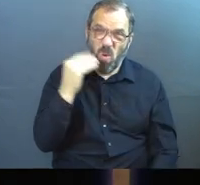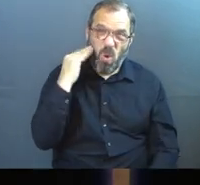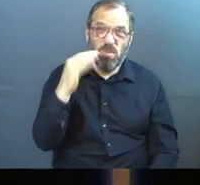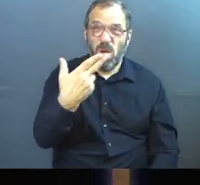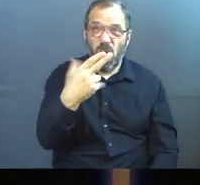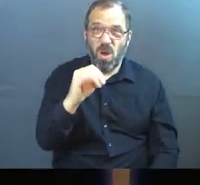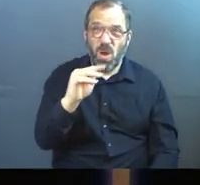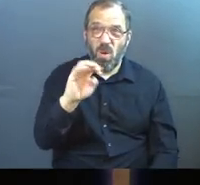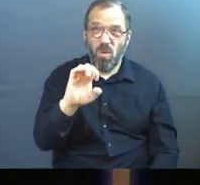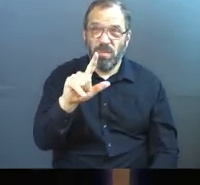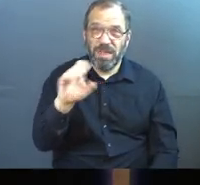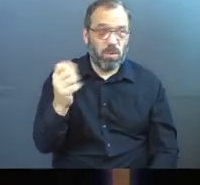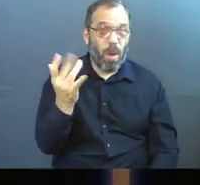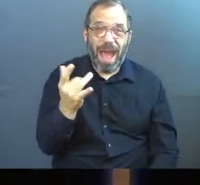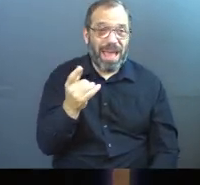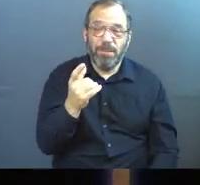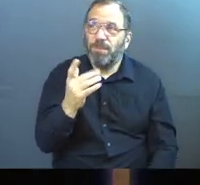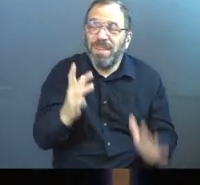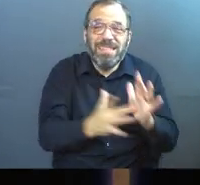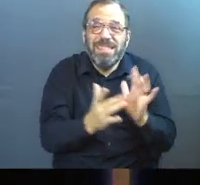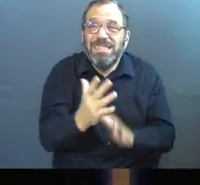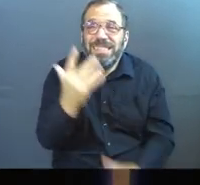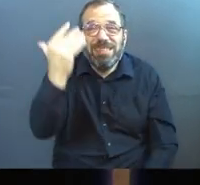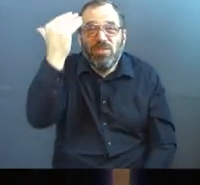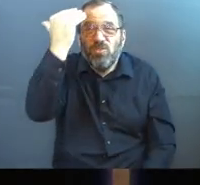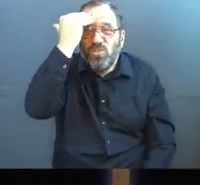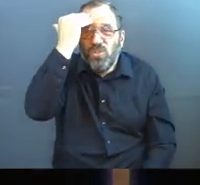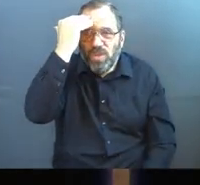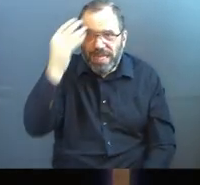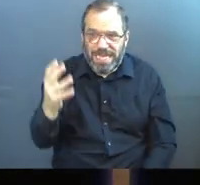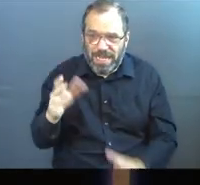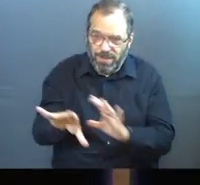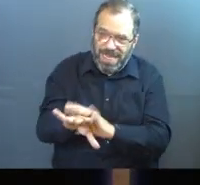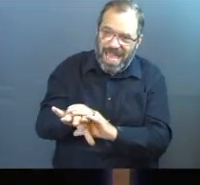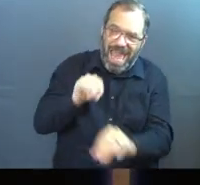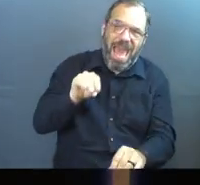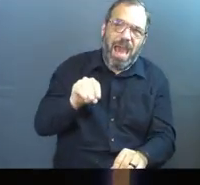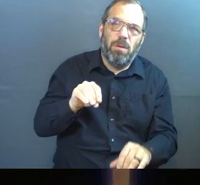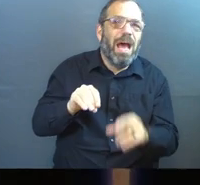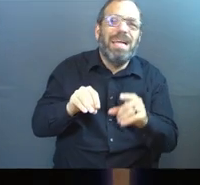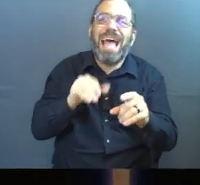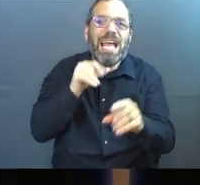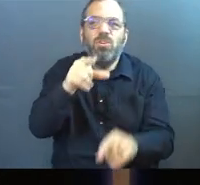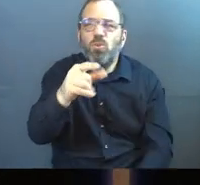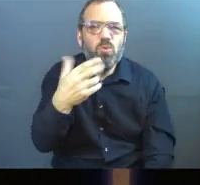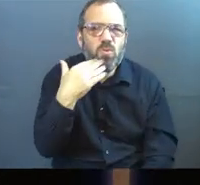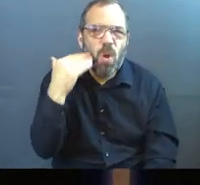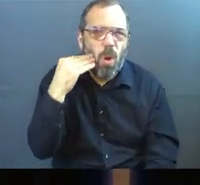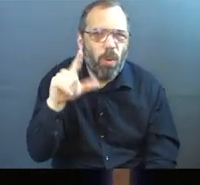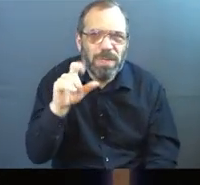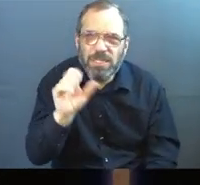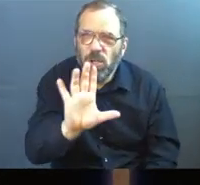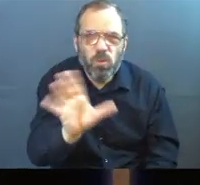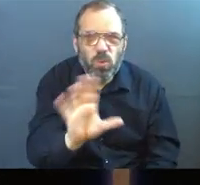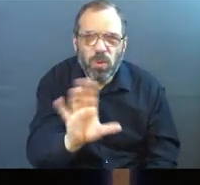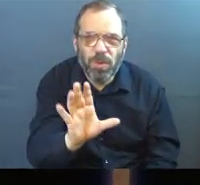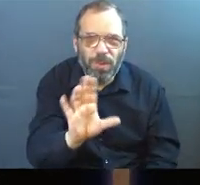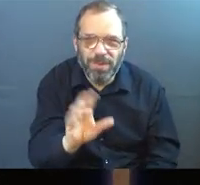Why? Cause he knew he had to be out. I'm not saying you've got to be homeless today. That's not the point.